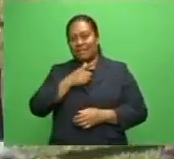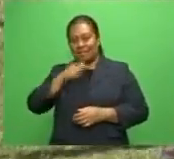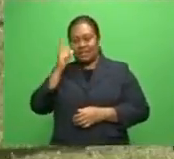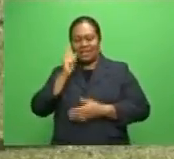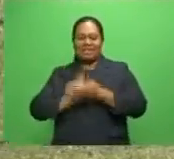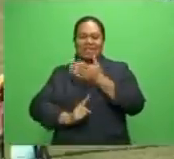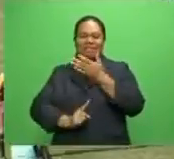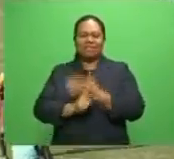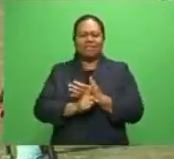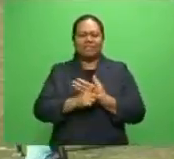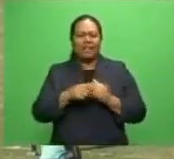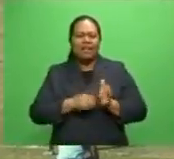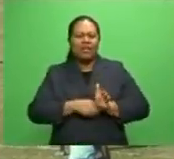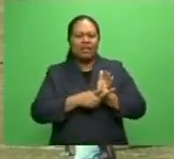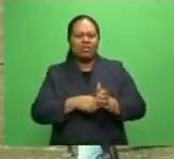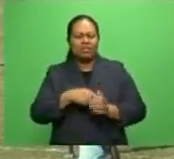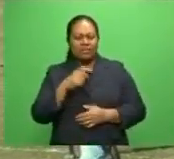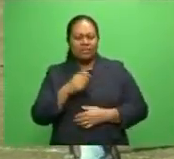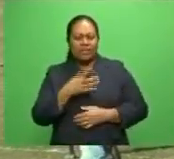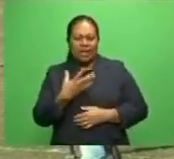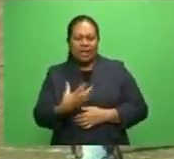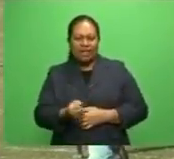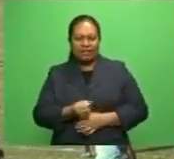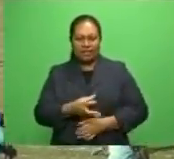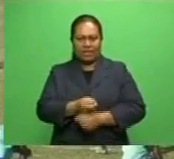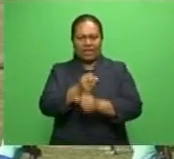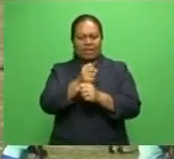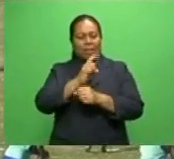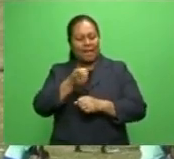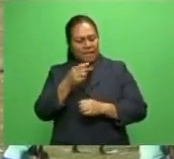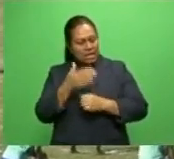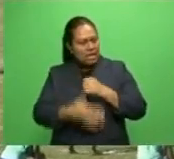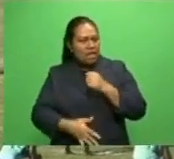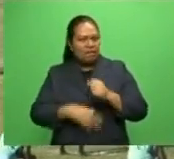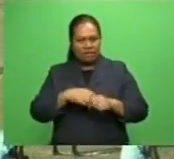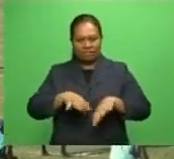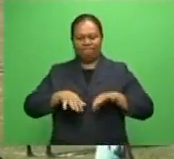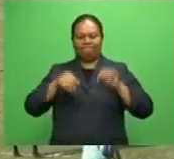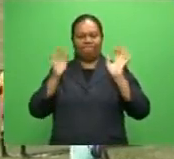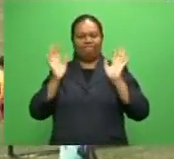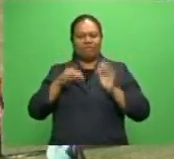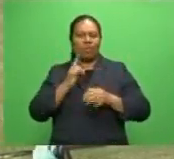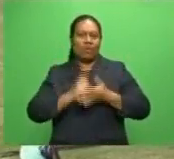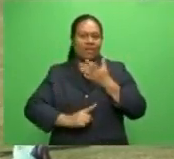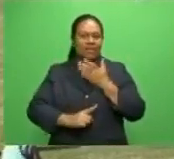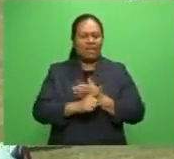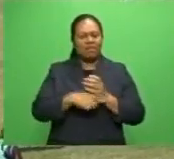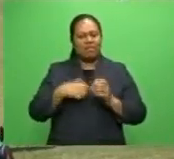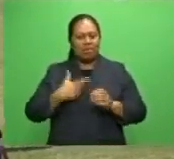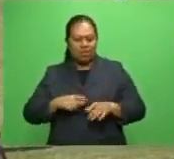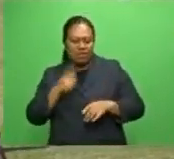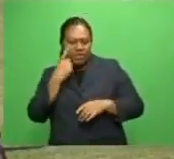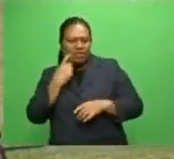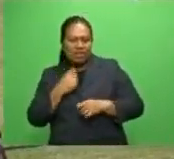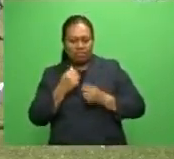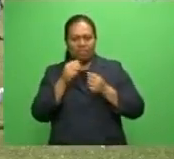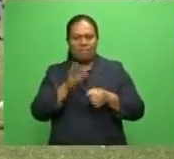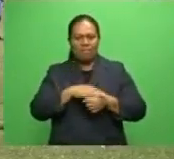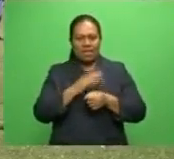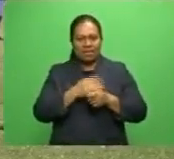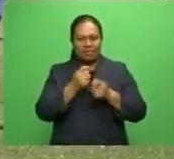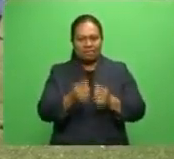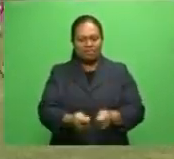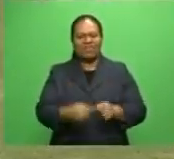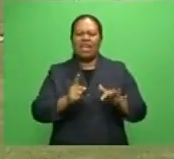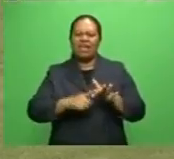Maroons, who were trailing 23, but didn't lose hope as they closed the gap after tried to lock Epele Randaniva. But